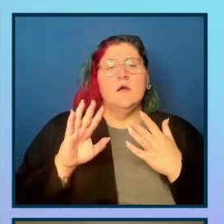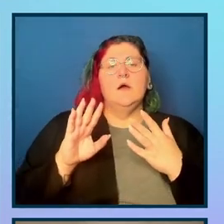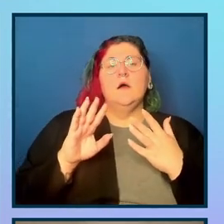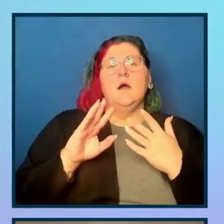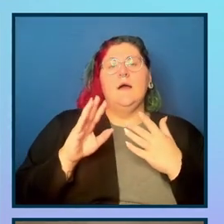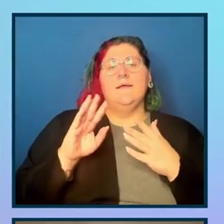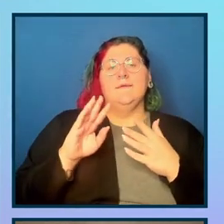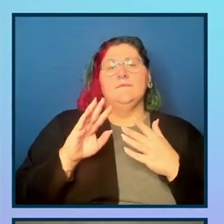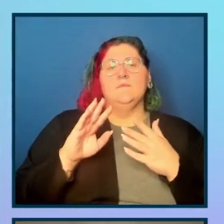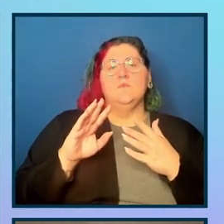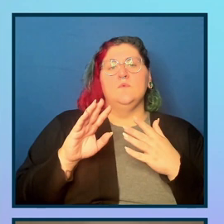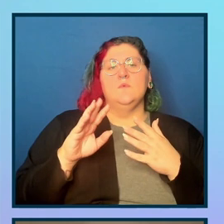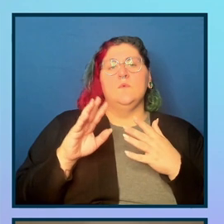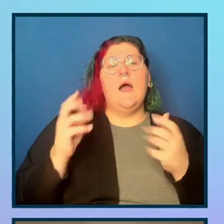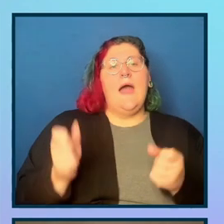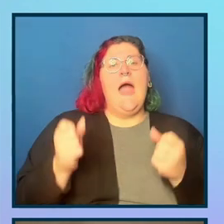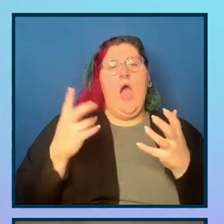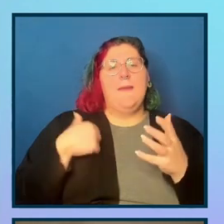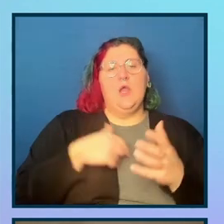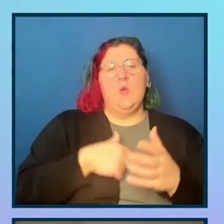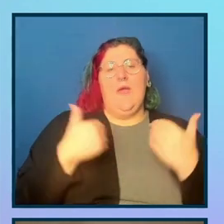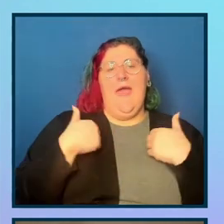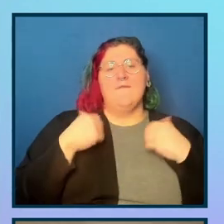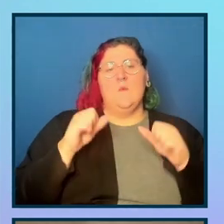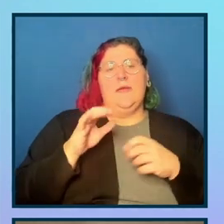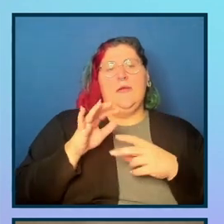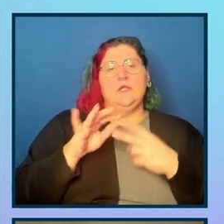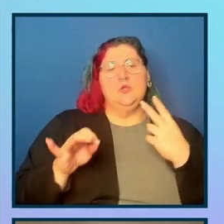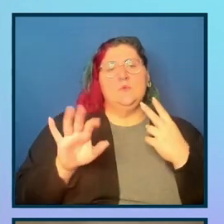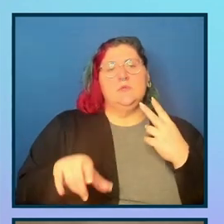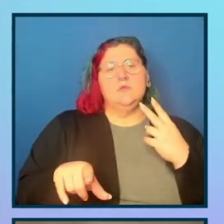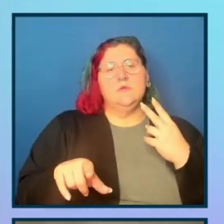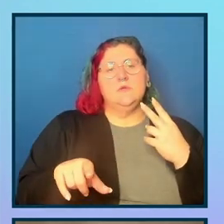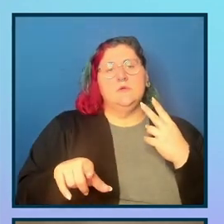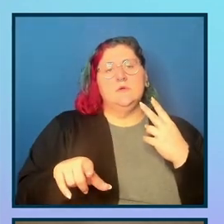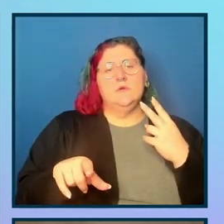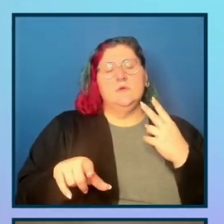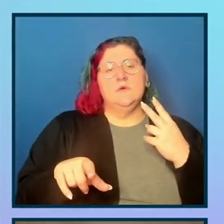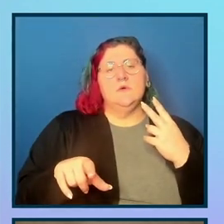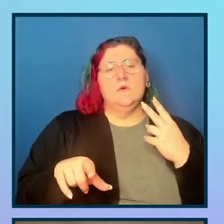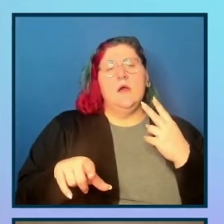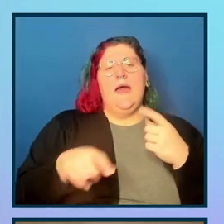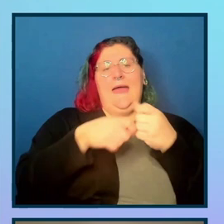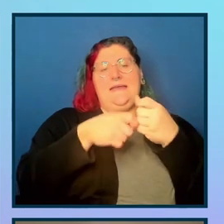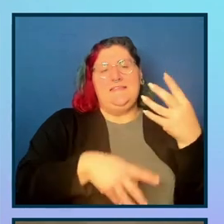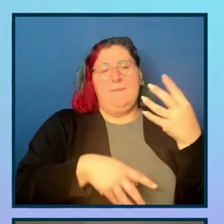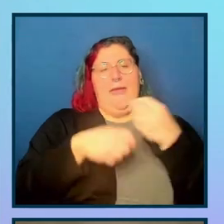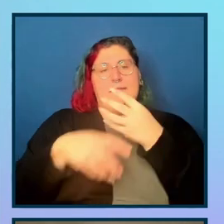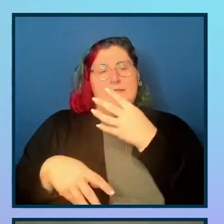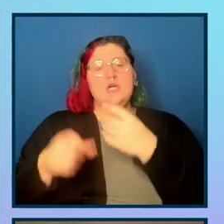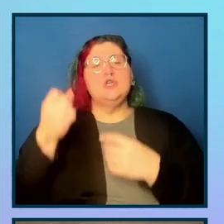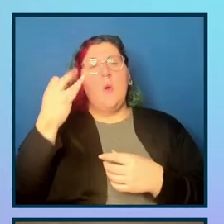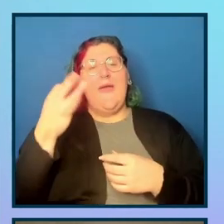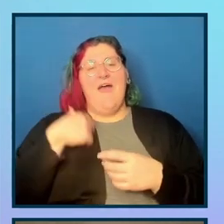the collapse thing. Uh, because like I said, they're kind of cut from the same, uh, component code. So if I fix the issue in one place, it's going